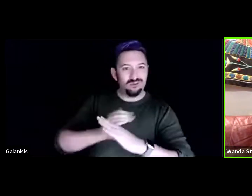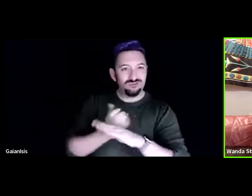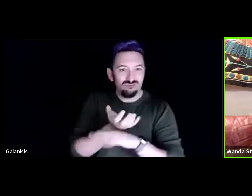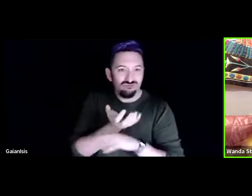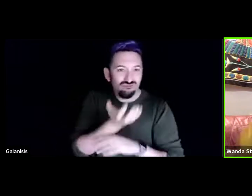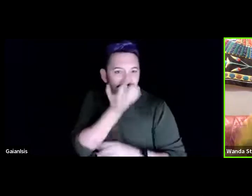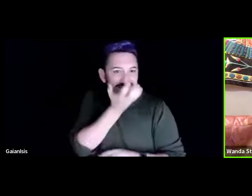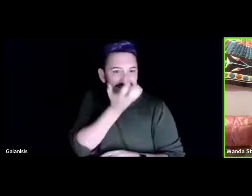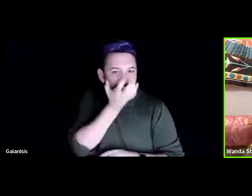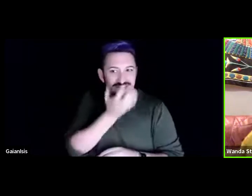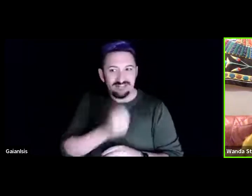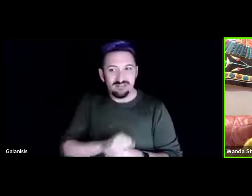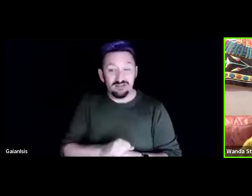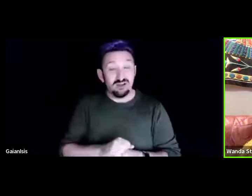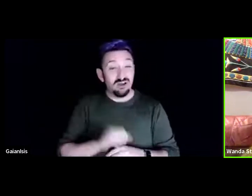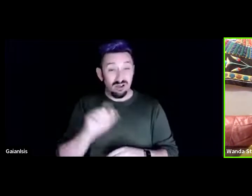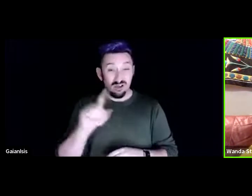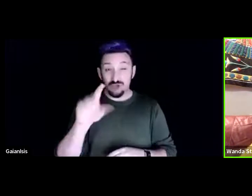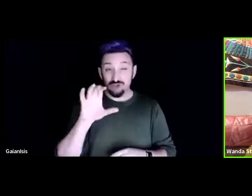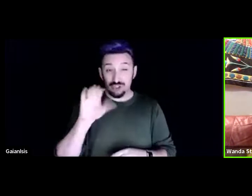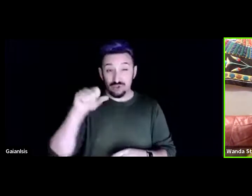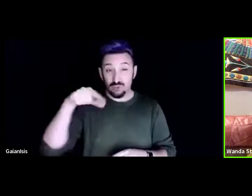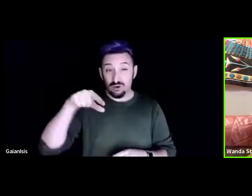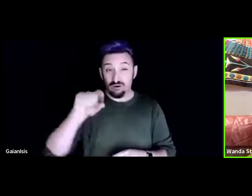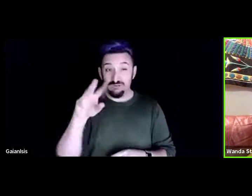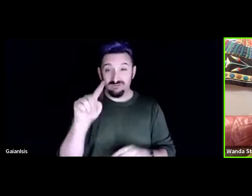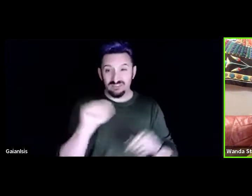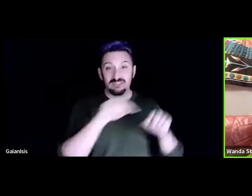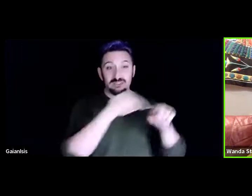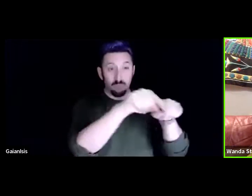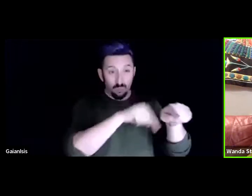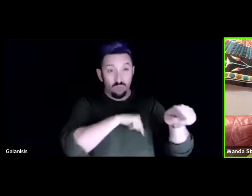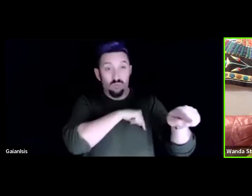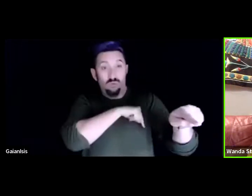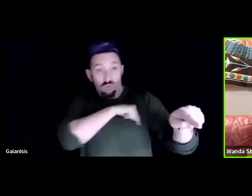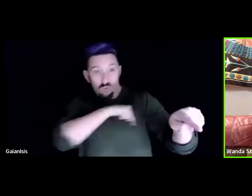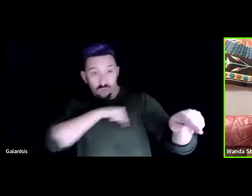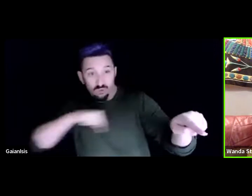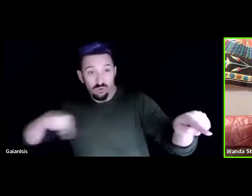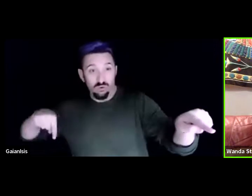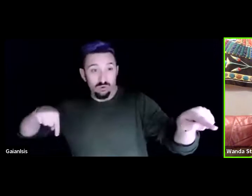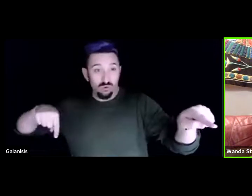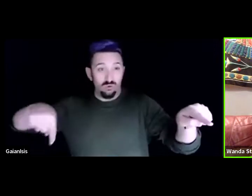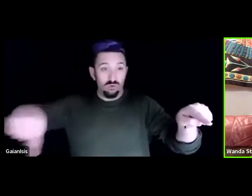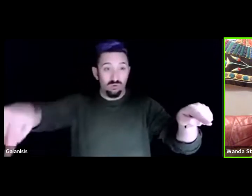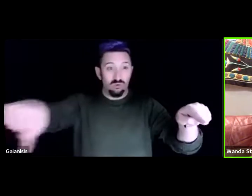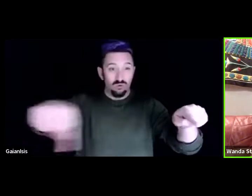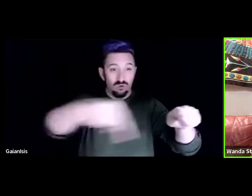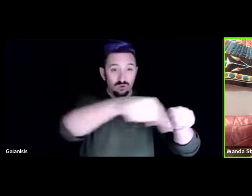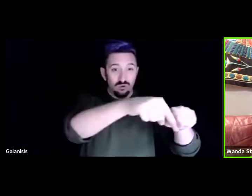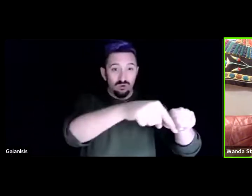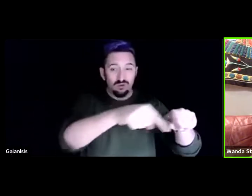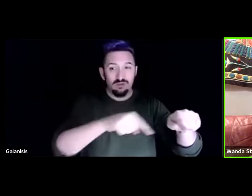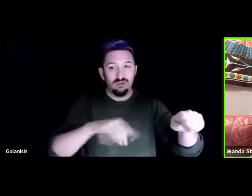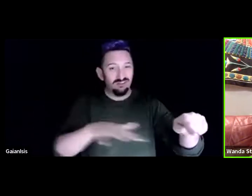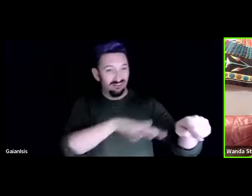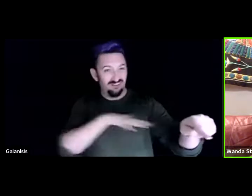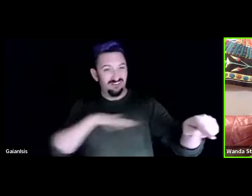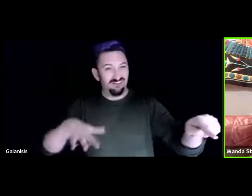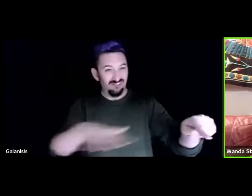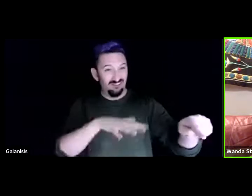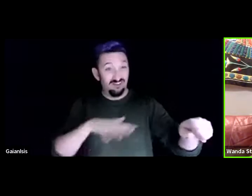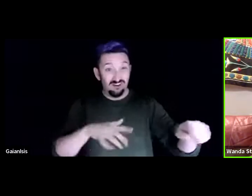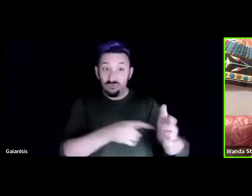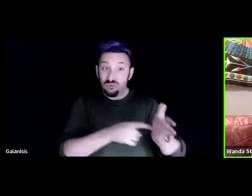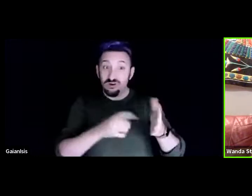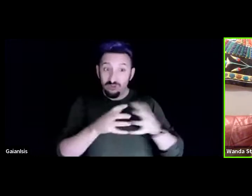square and therefore that took a whole lot of cardboard and a